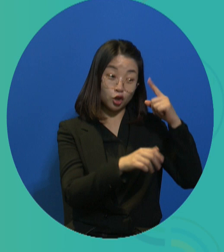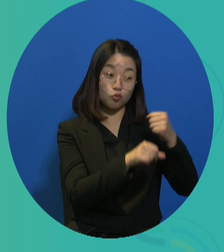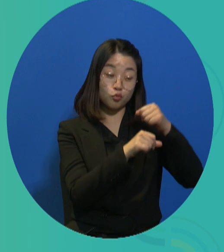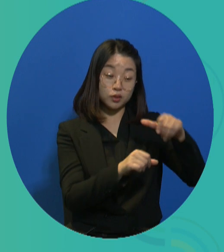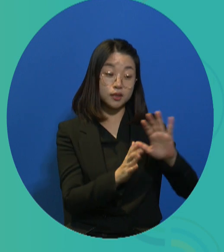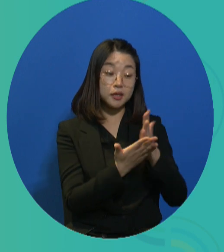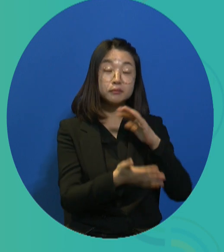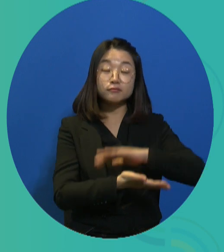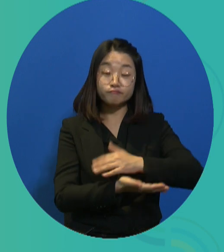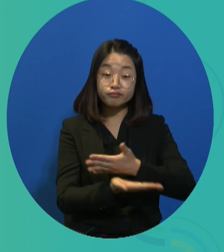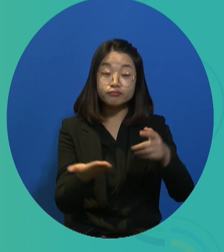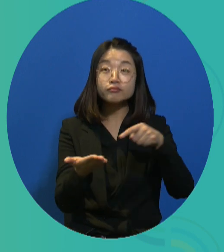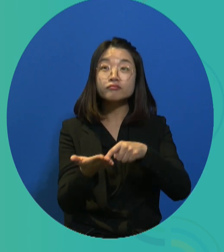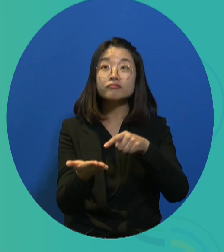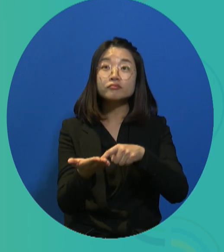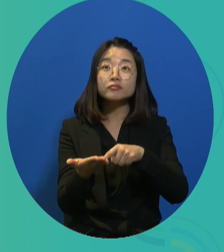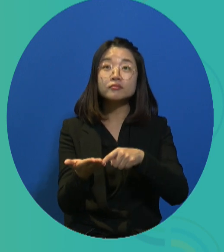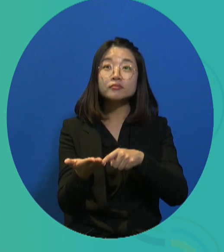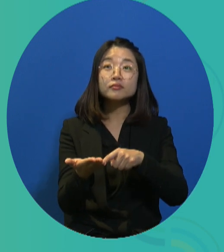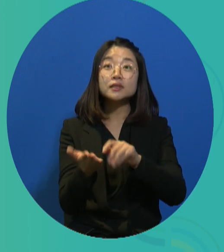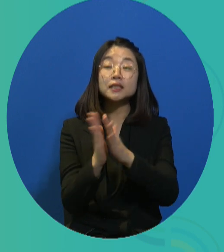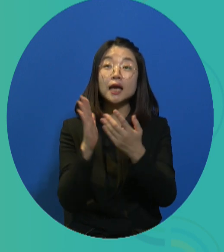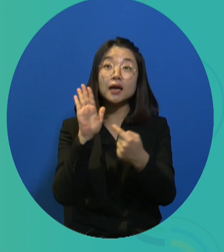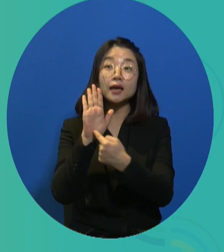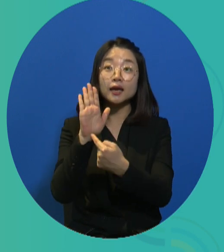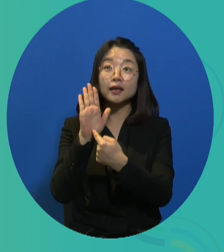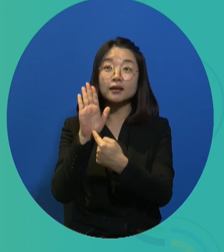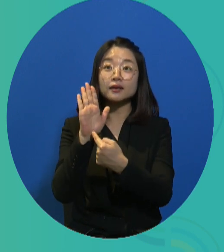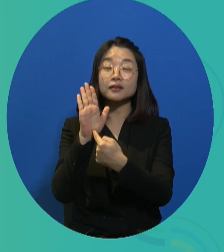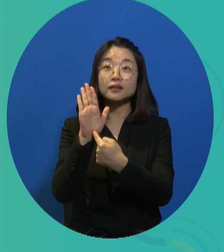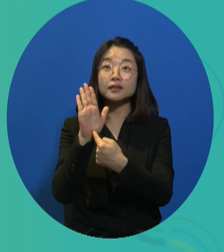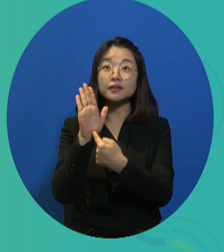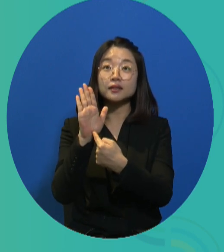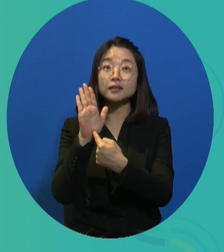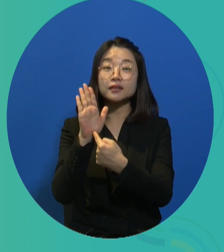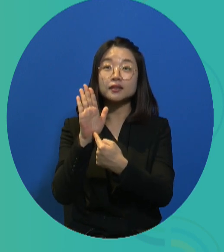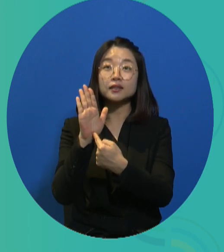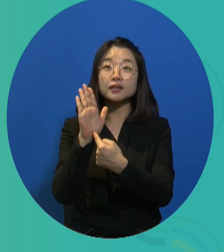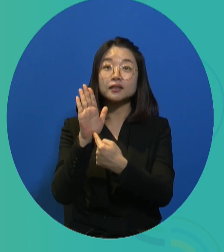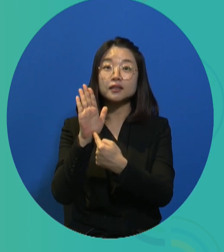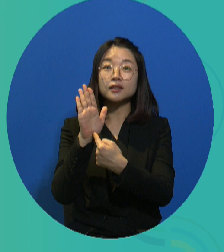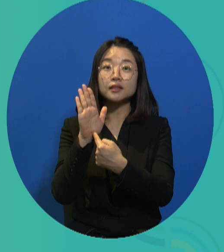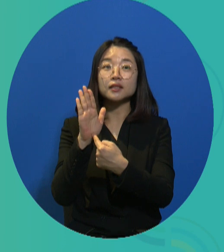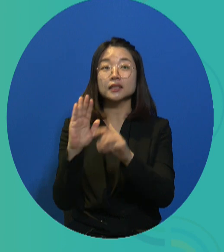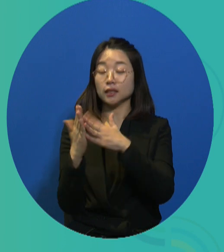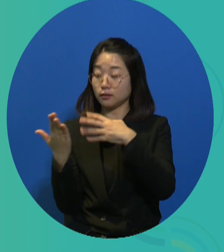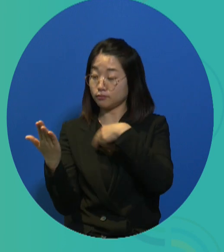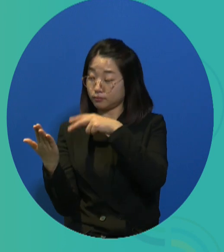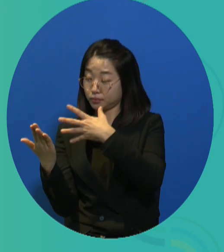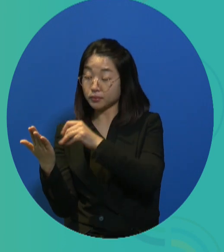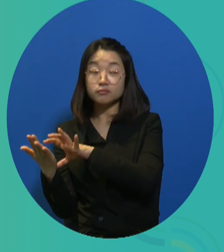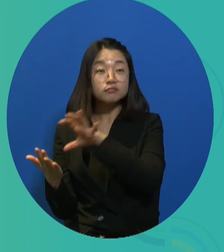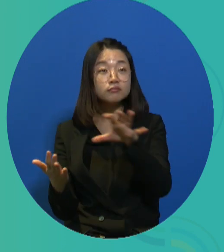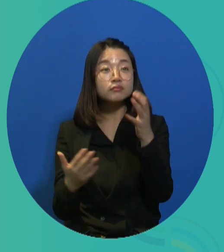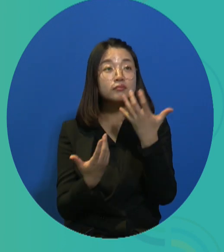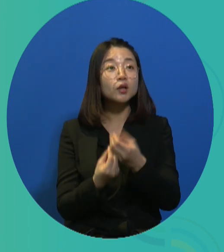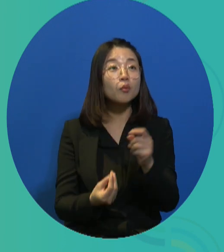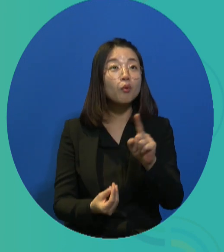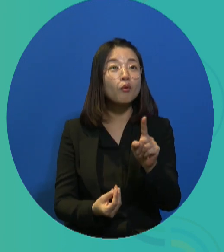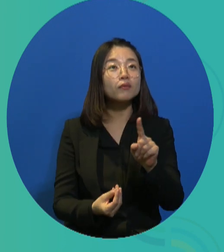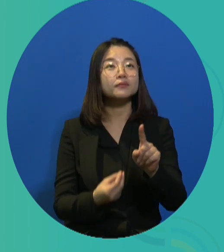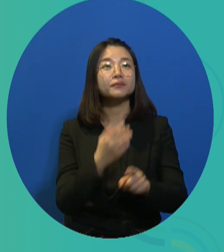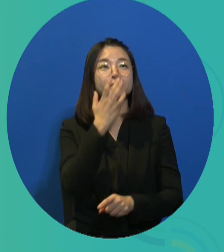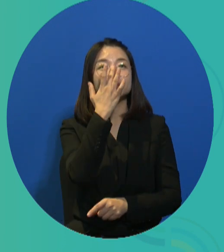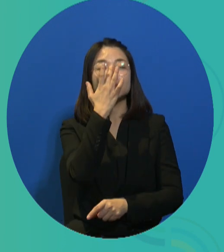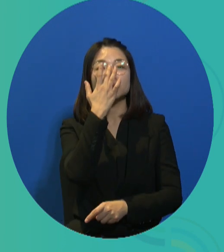published this book called Public Labour Movement Strategies in the Era of Climate Crisis. And in this book,